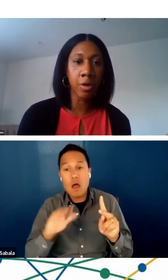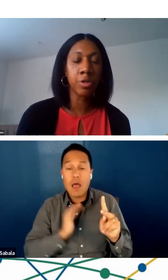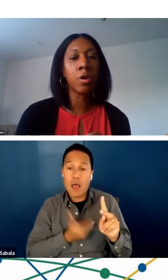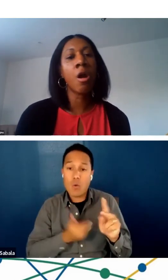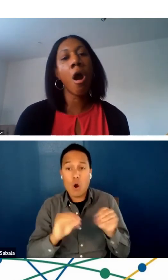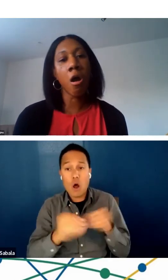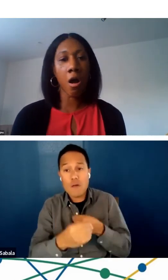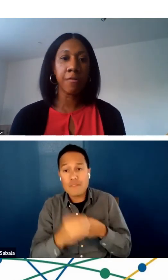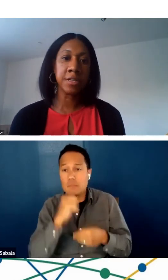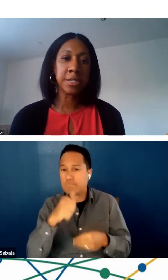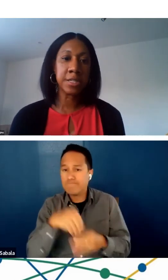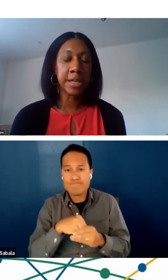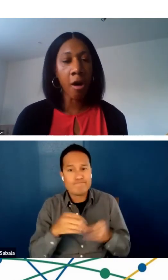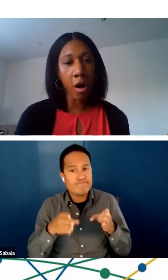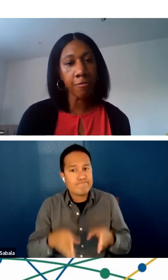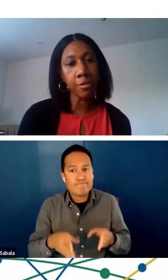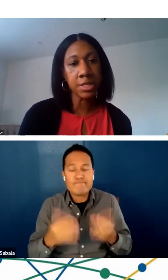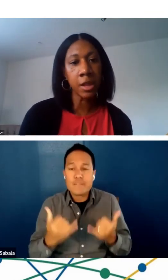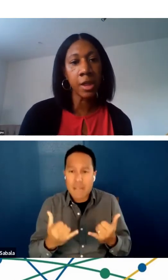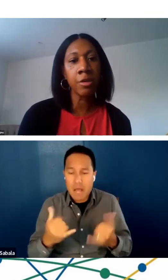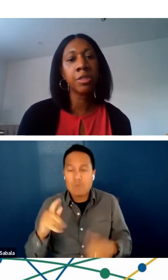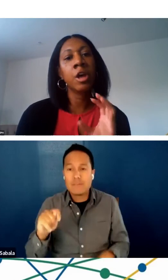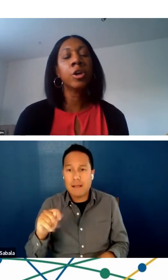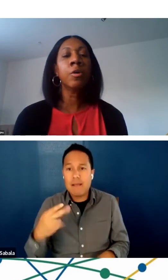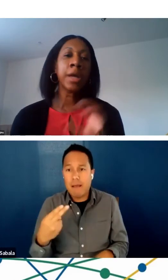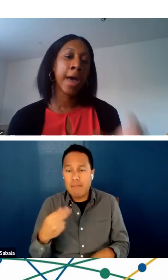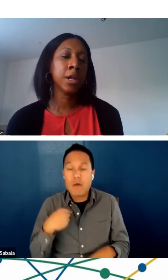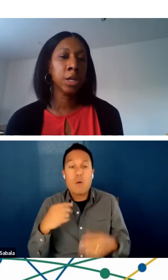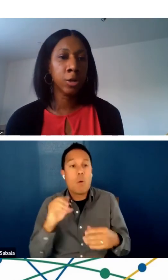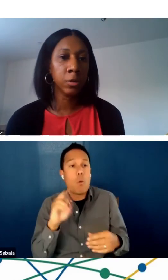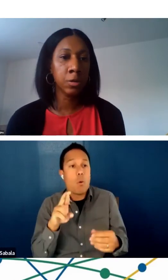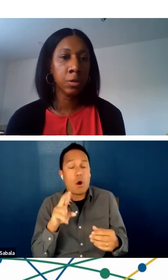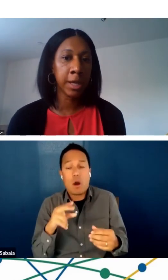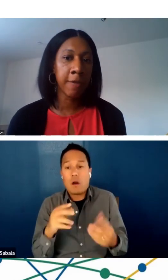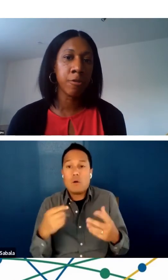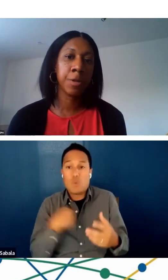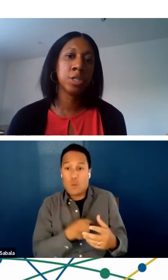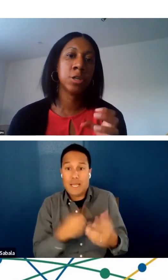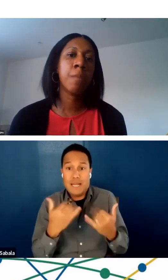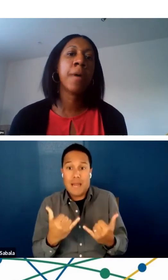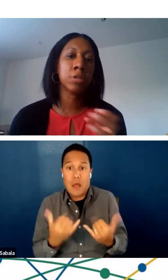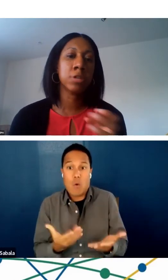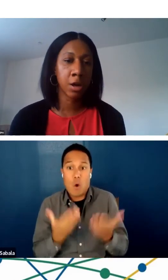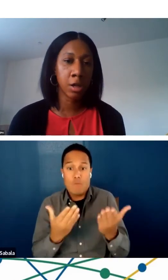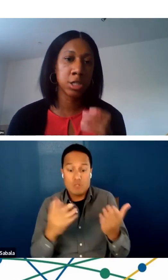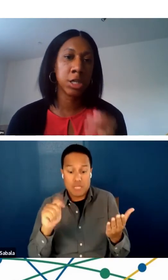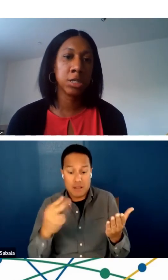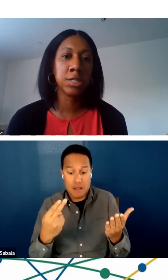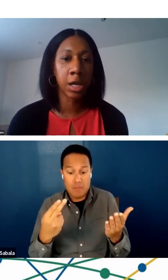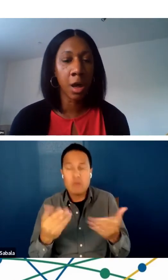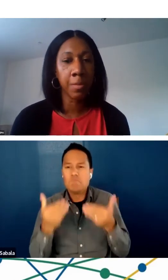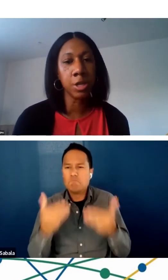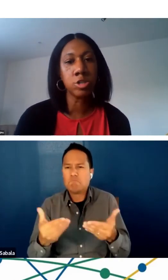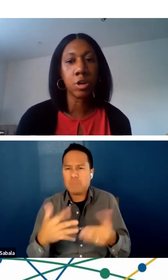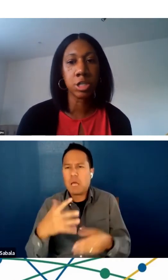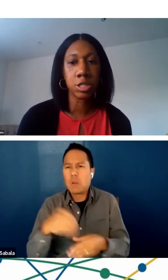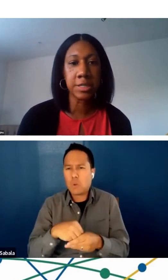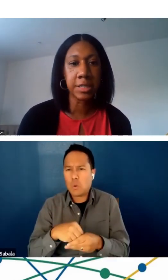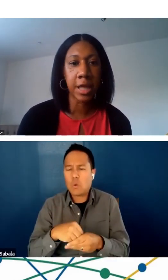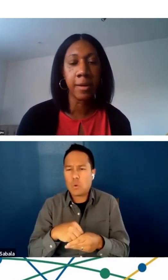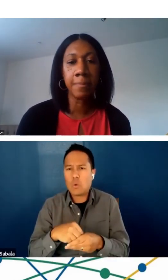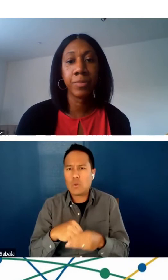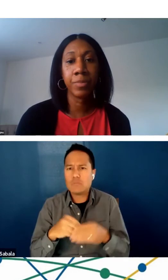to telehealth, or our office is now offering telehealth, going ahead and including information about technology and setting up